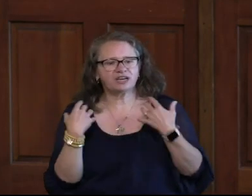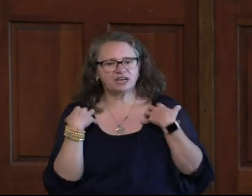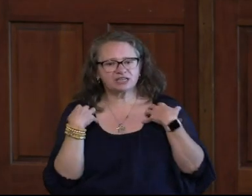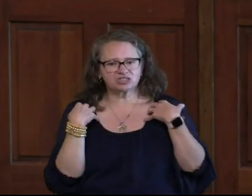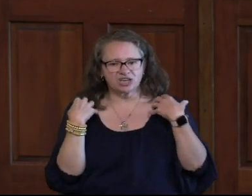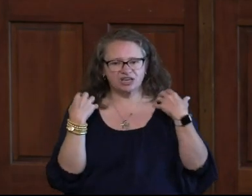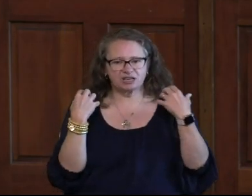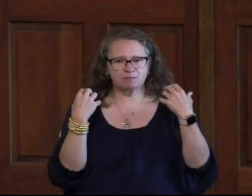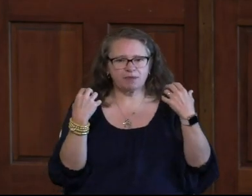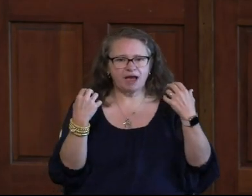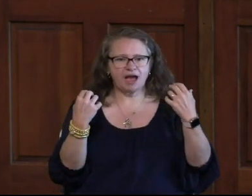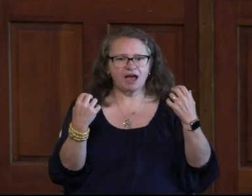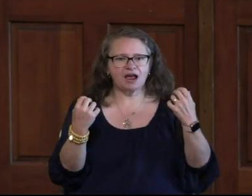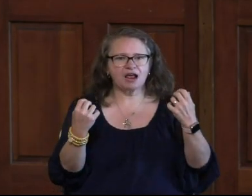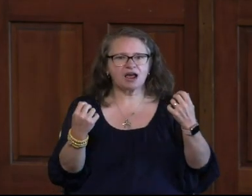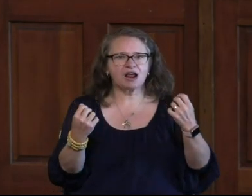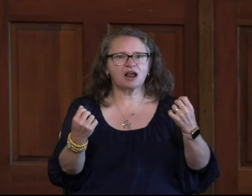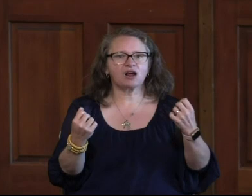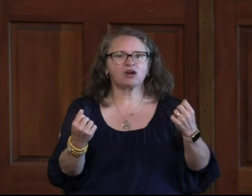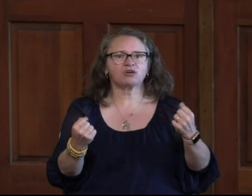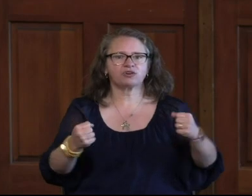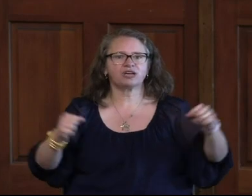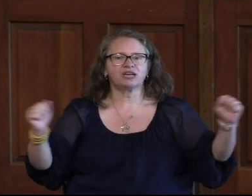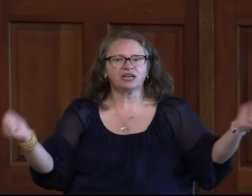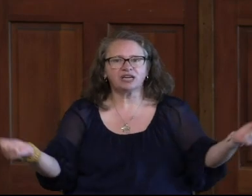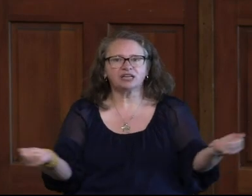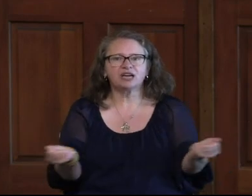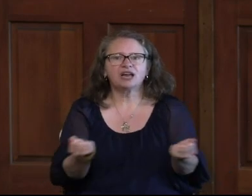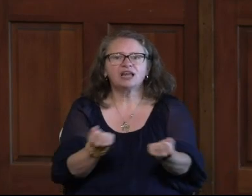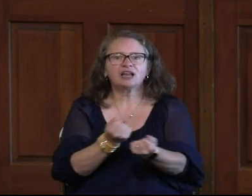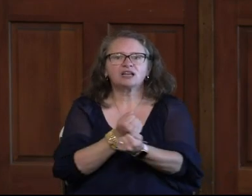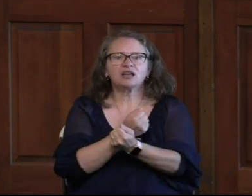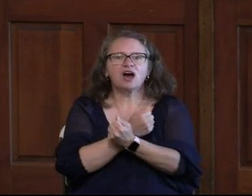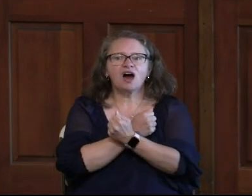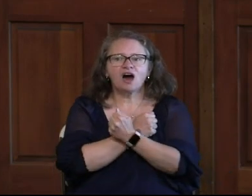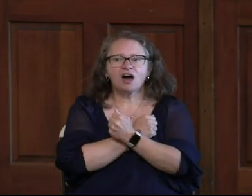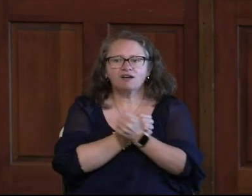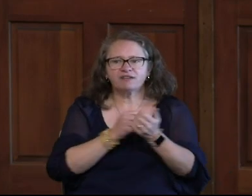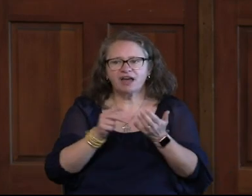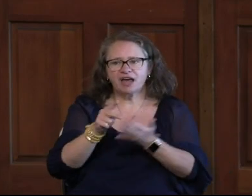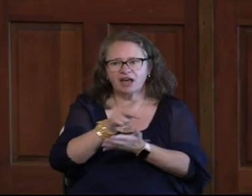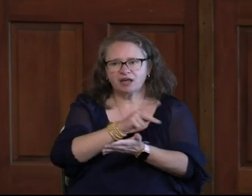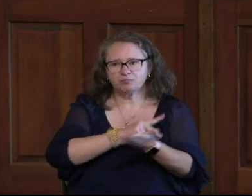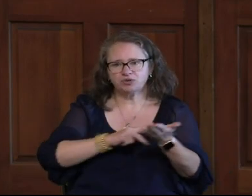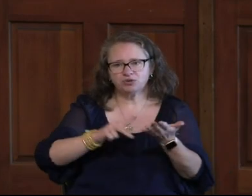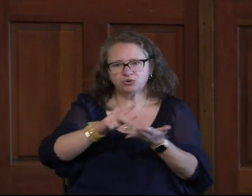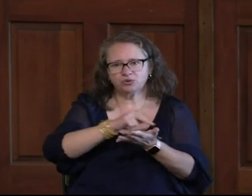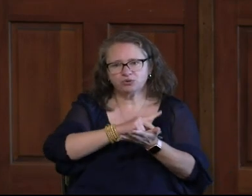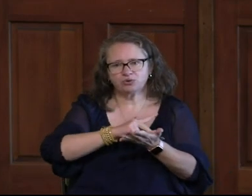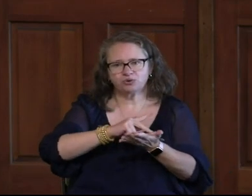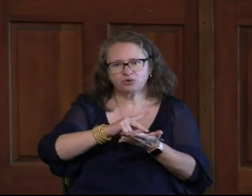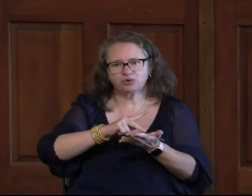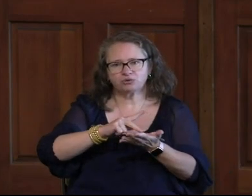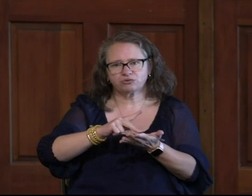Amen. empowering, love and